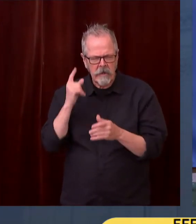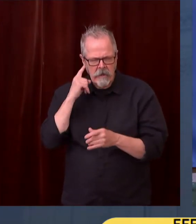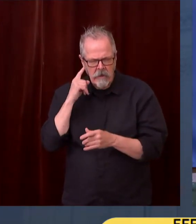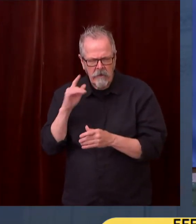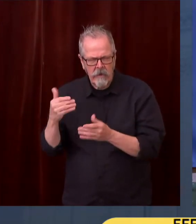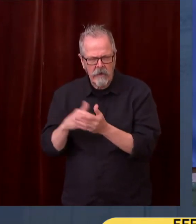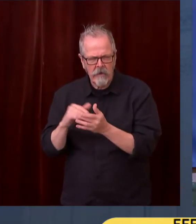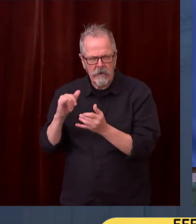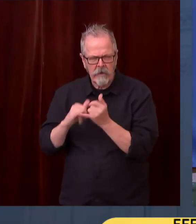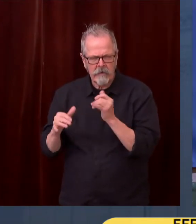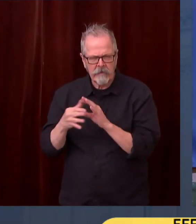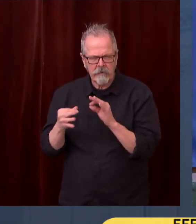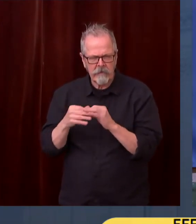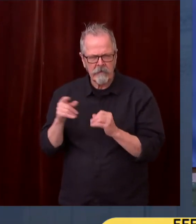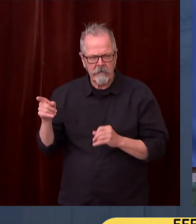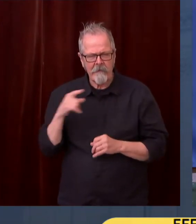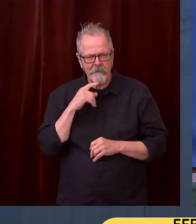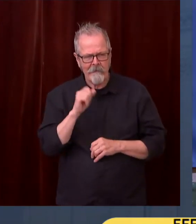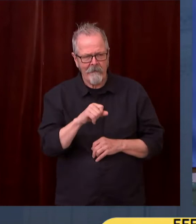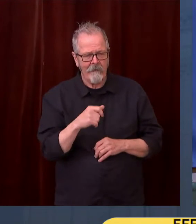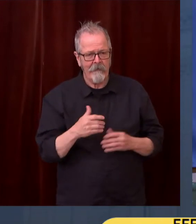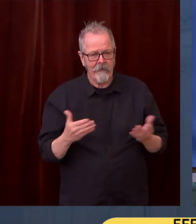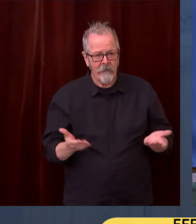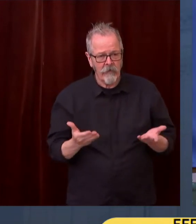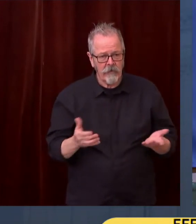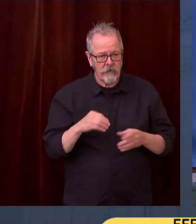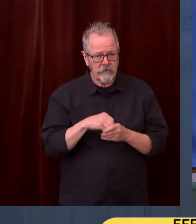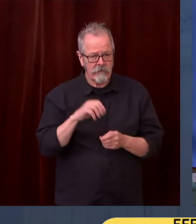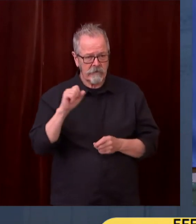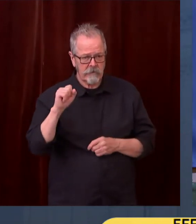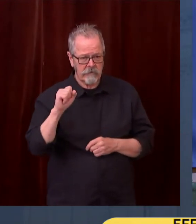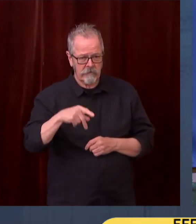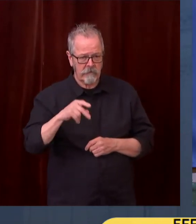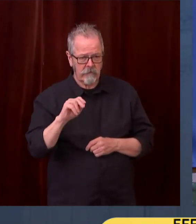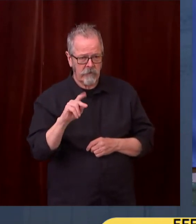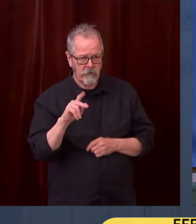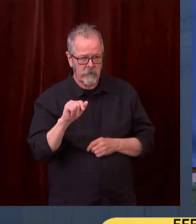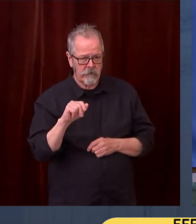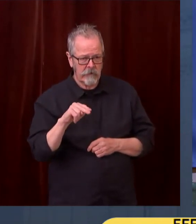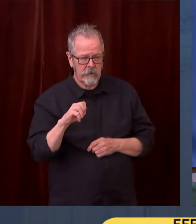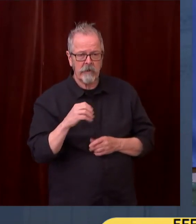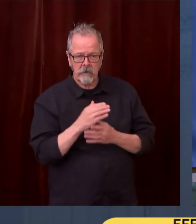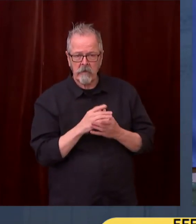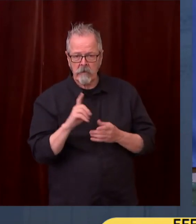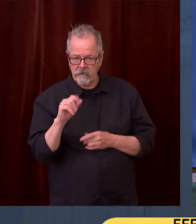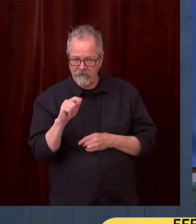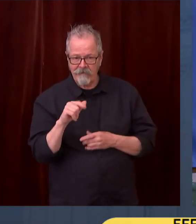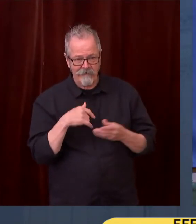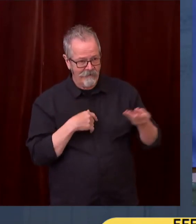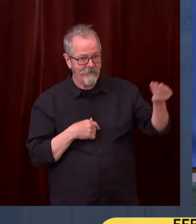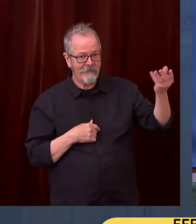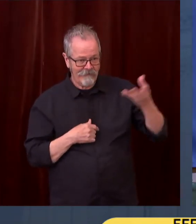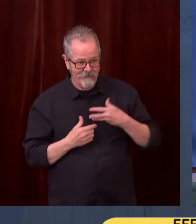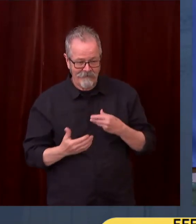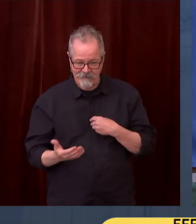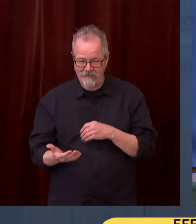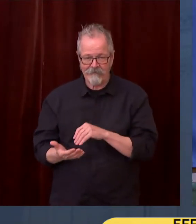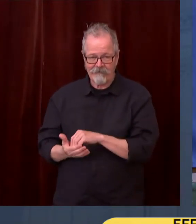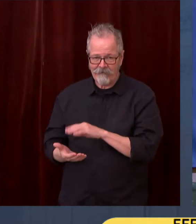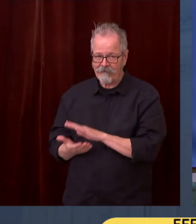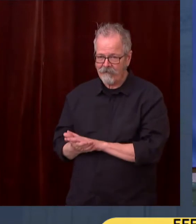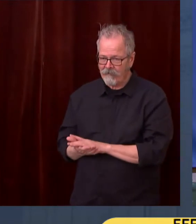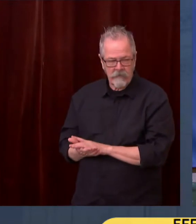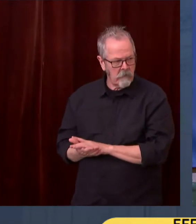reporting and having to change numbers due to inconsistencies. We're just wondering if the Department of Health tracks their own numbers or if the errors in the